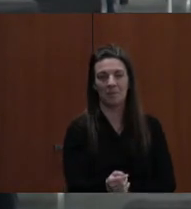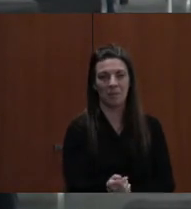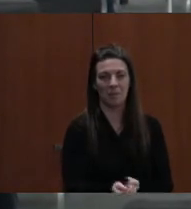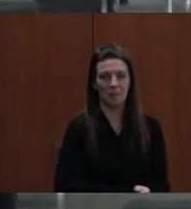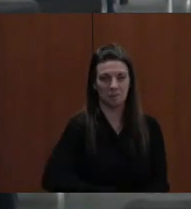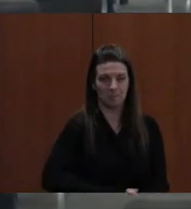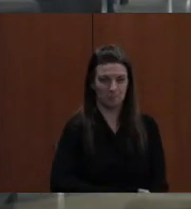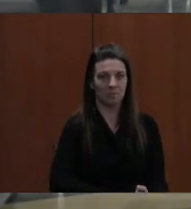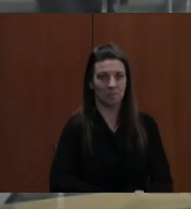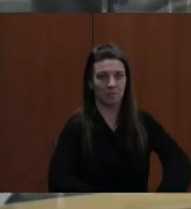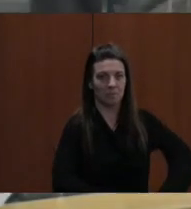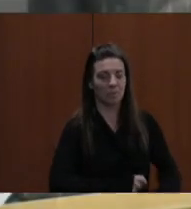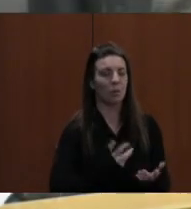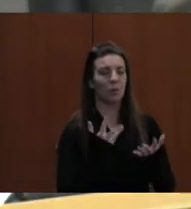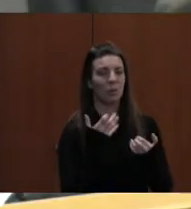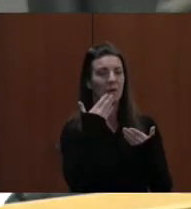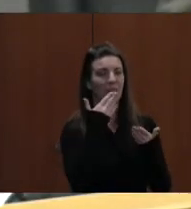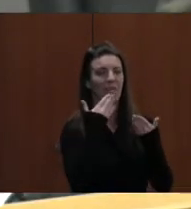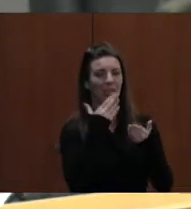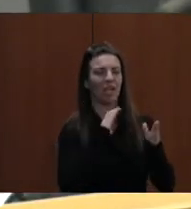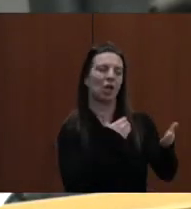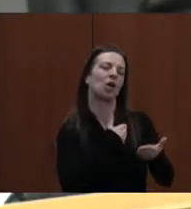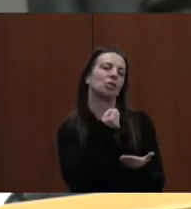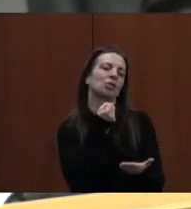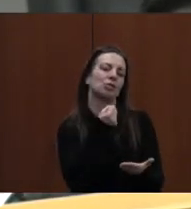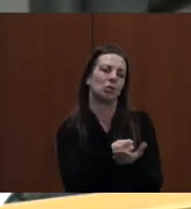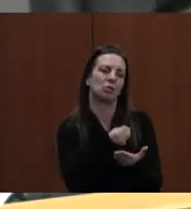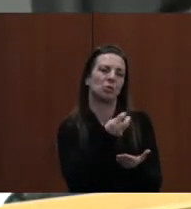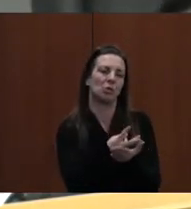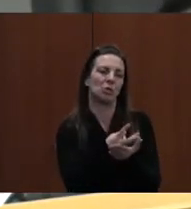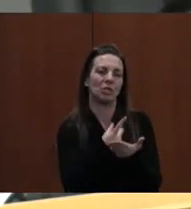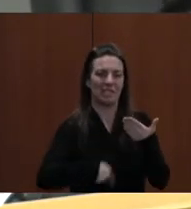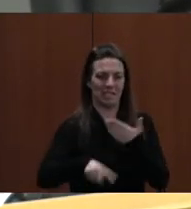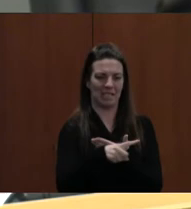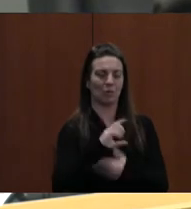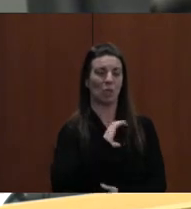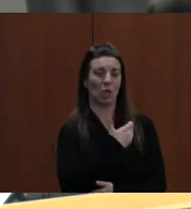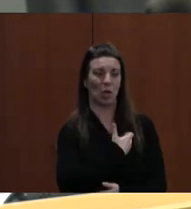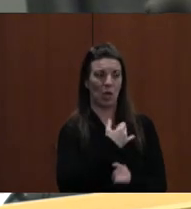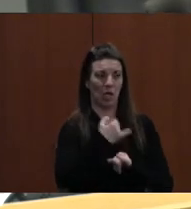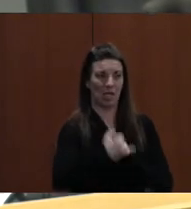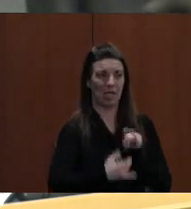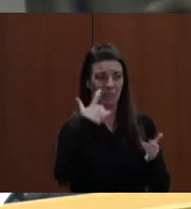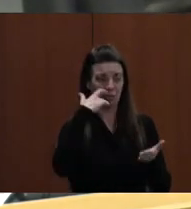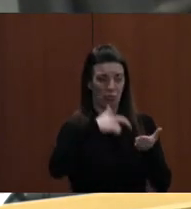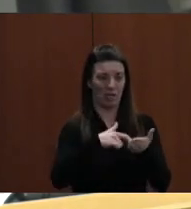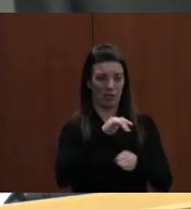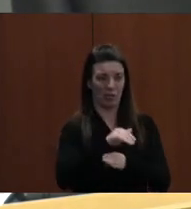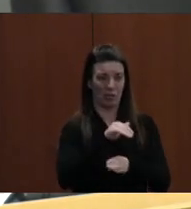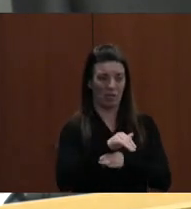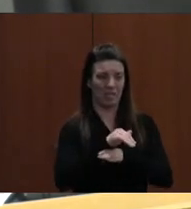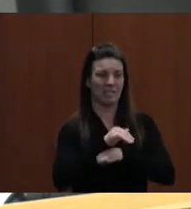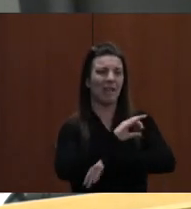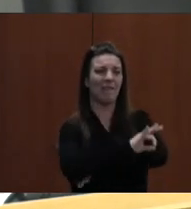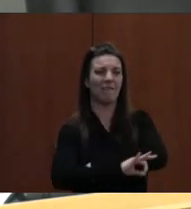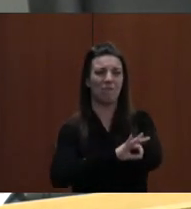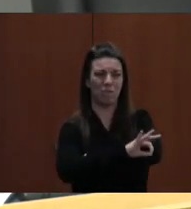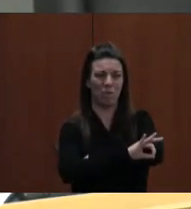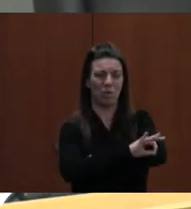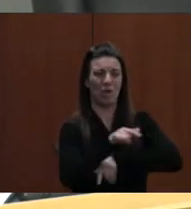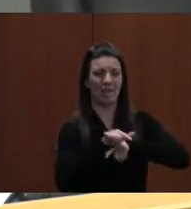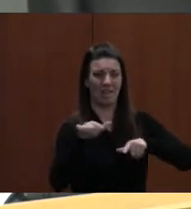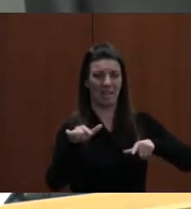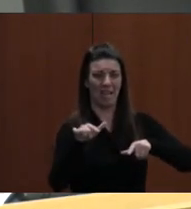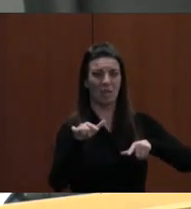We'll be sure to thank our social workers next week. Our last recognition tonight is Foreign Language Week is next week, National